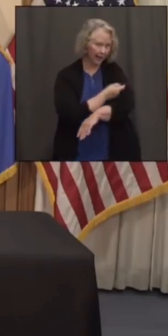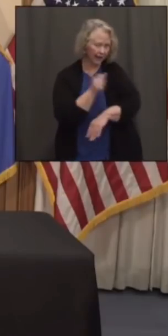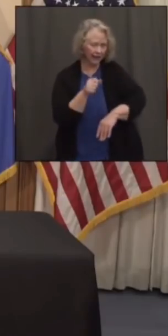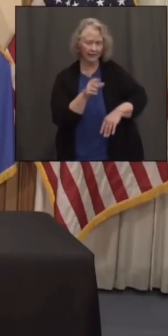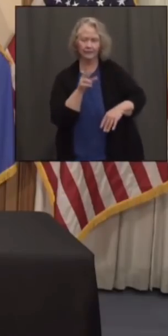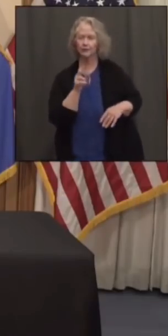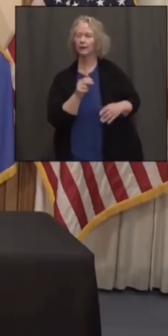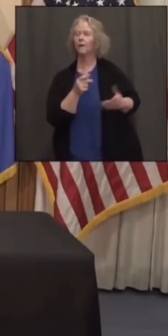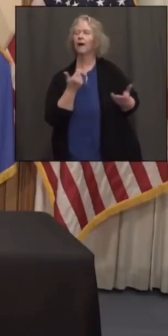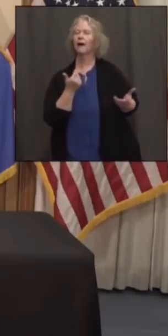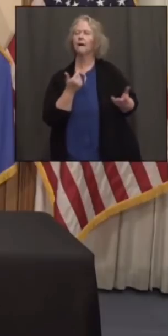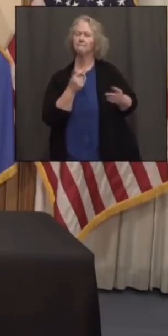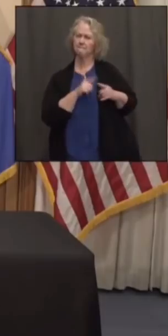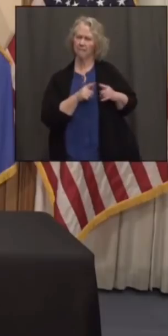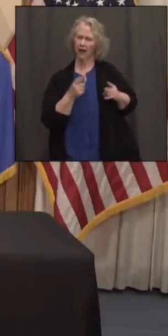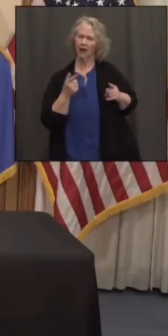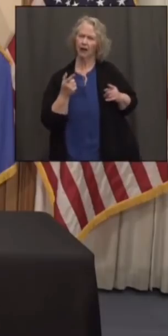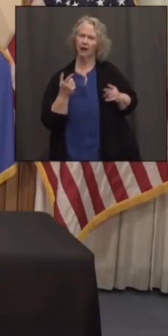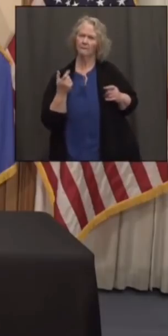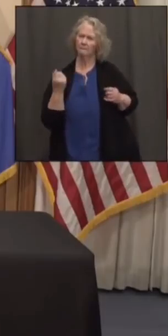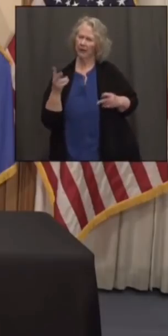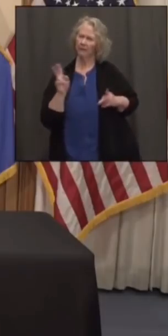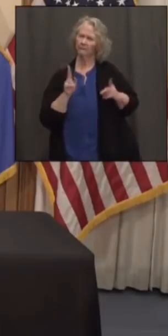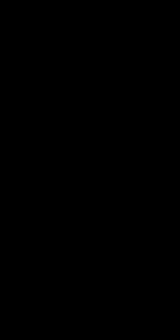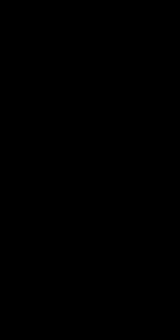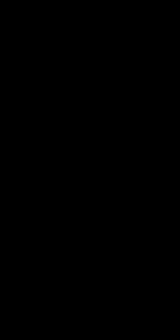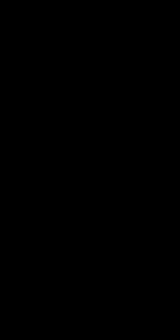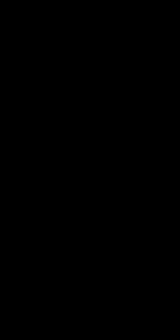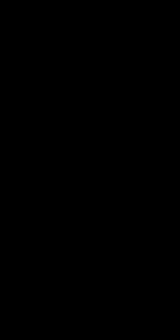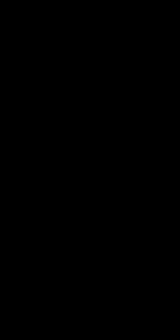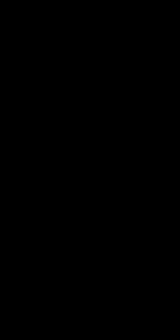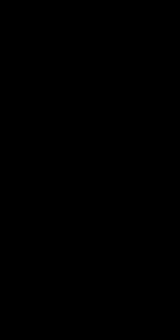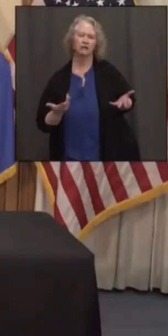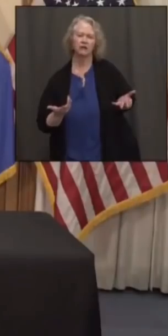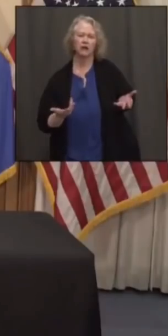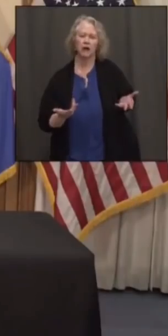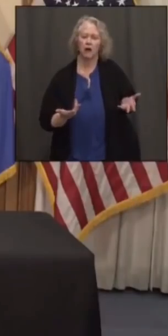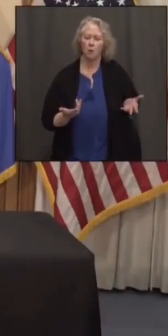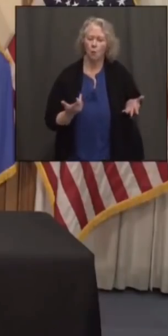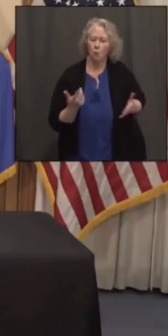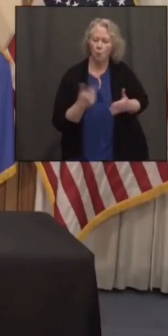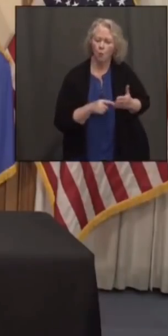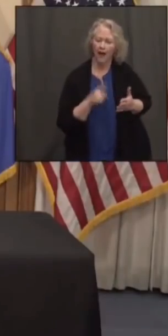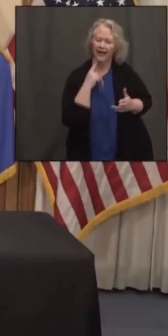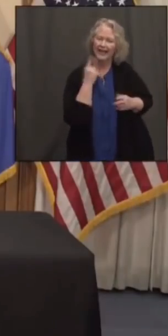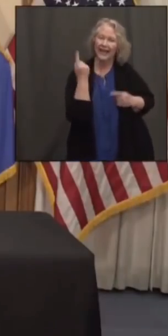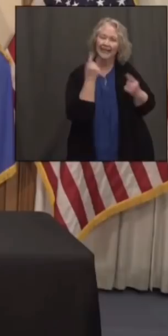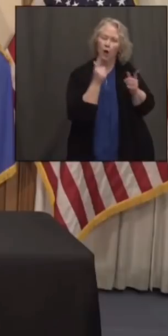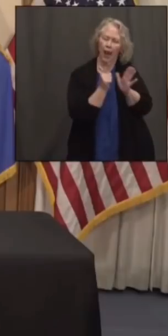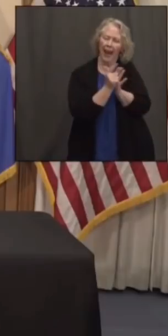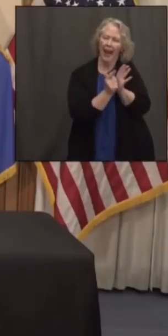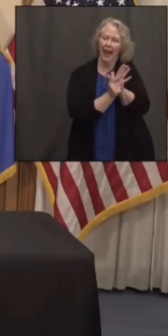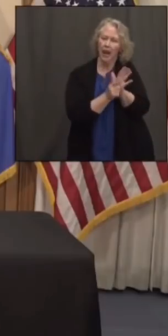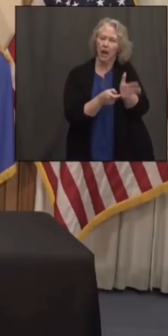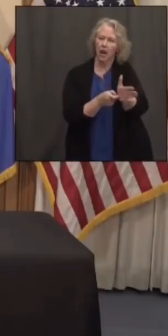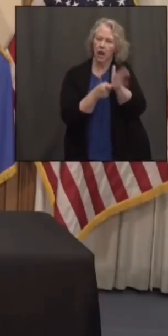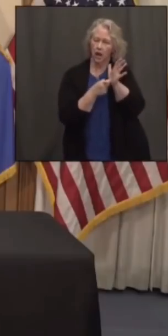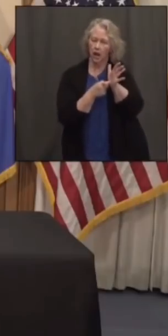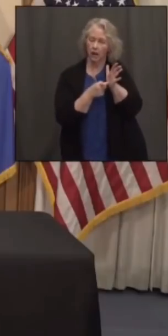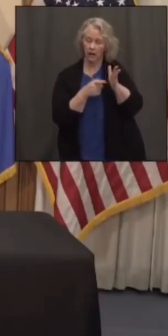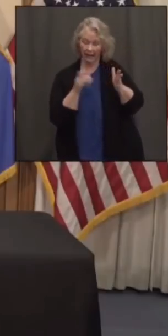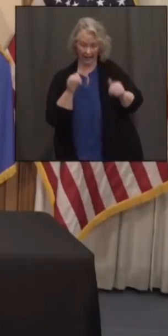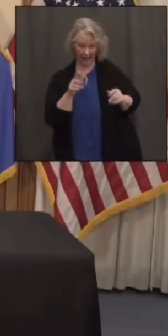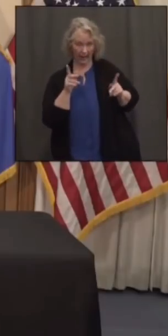you're wearing your mask. But we've had a lot of viewers ask us what is not legal when it comes to asking a